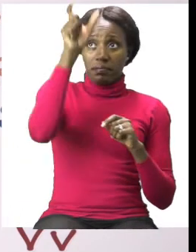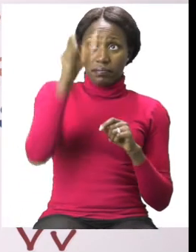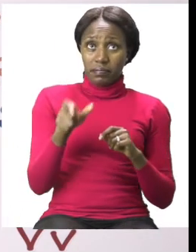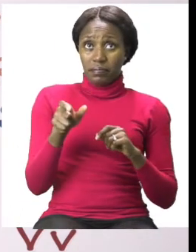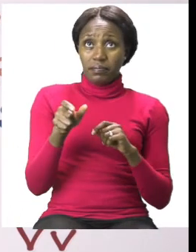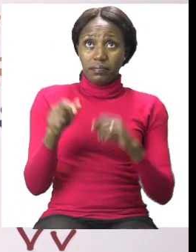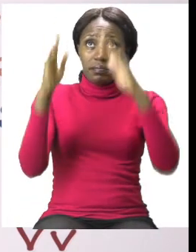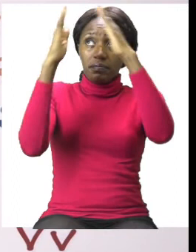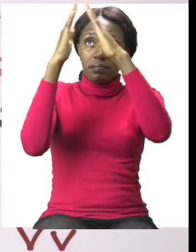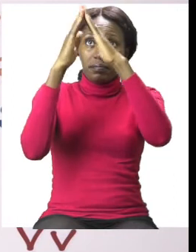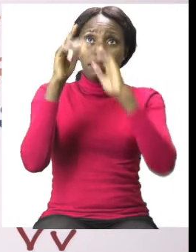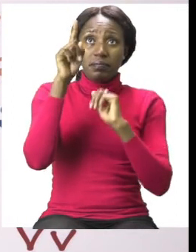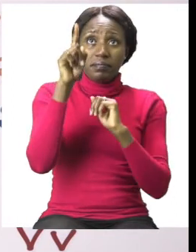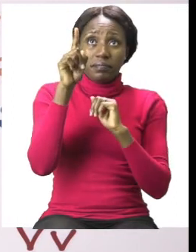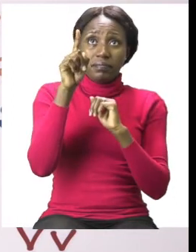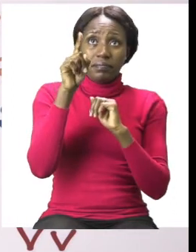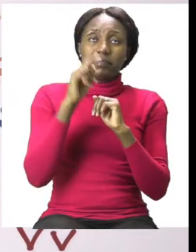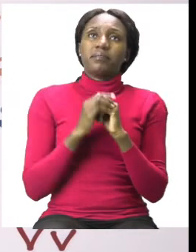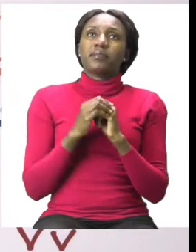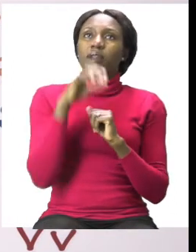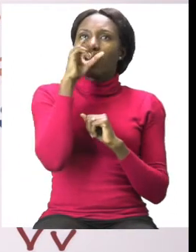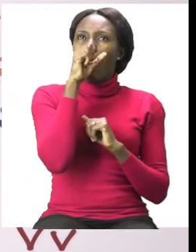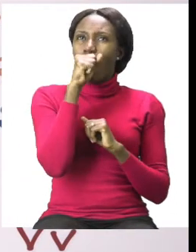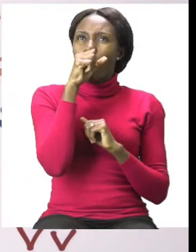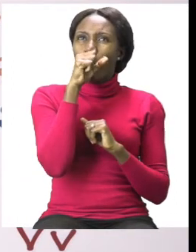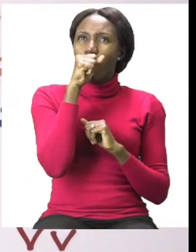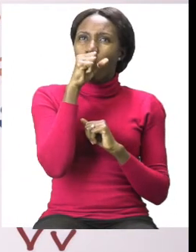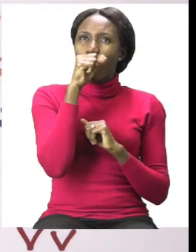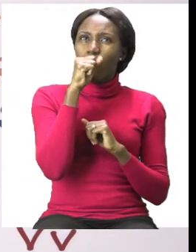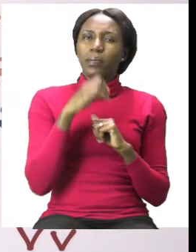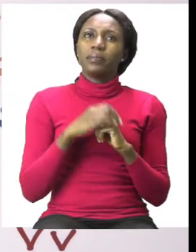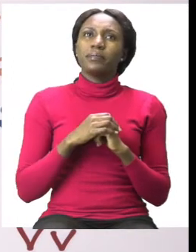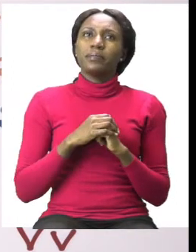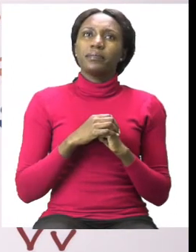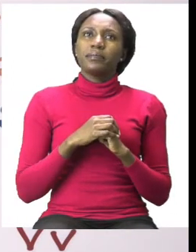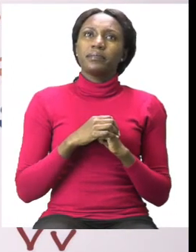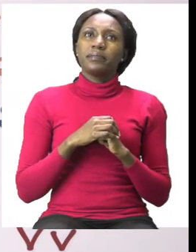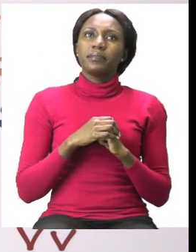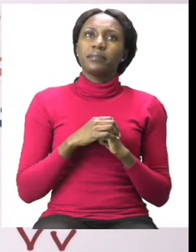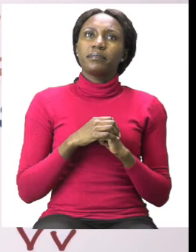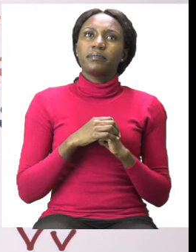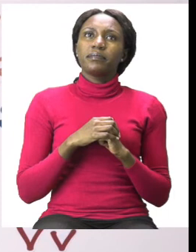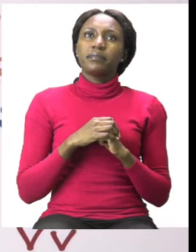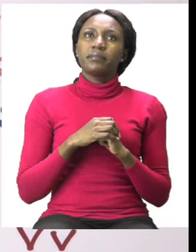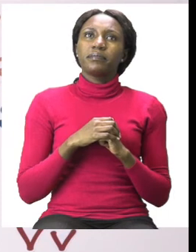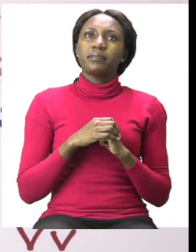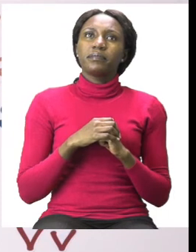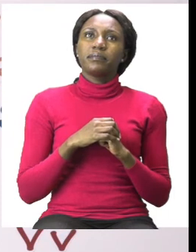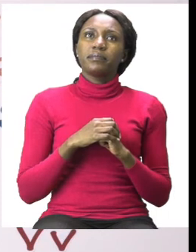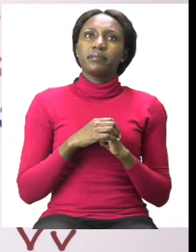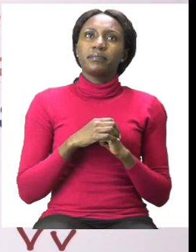house that you need to color orange. So the word orange looks like this